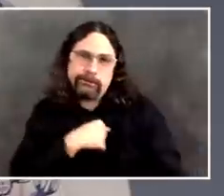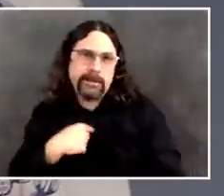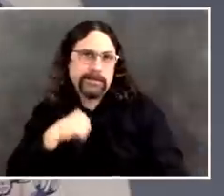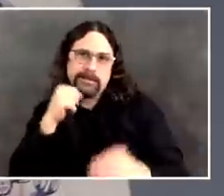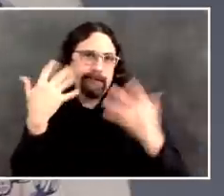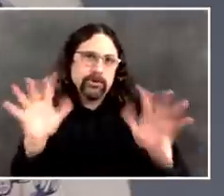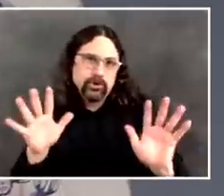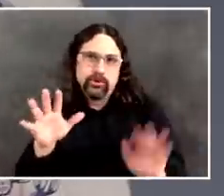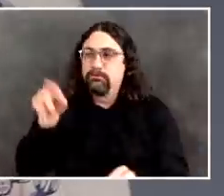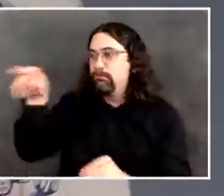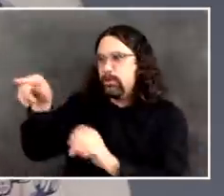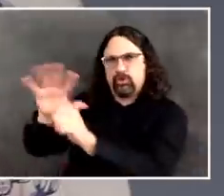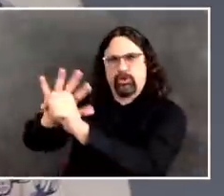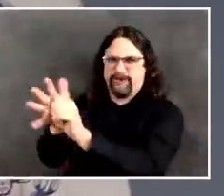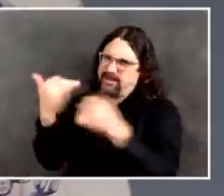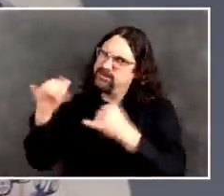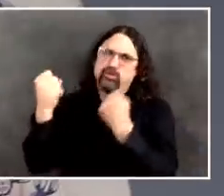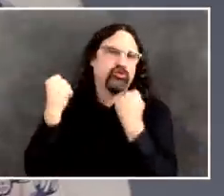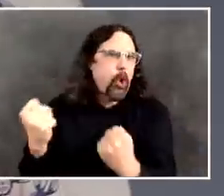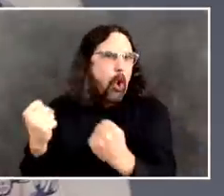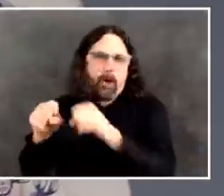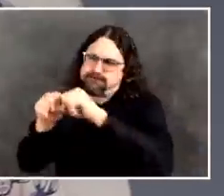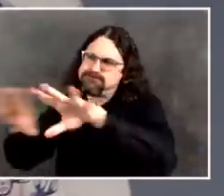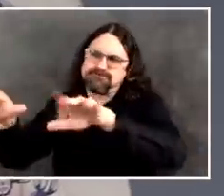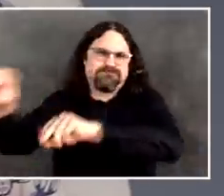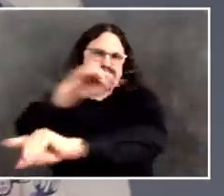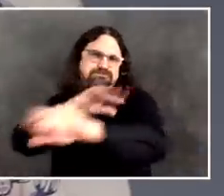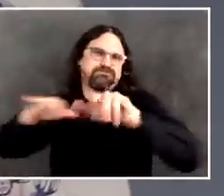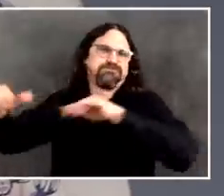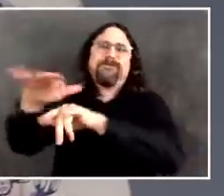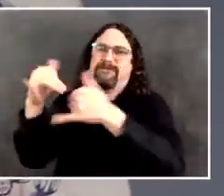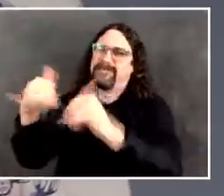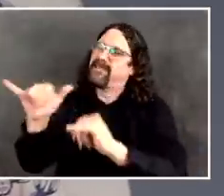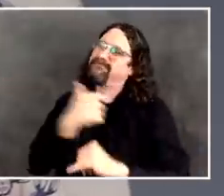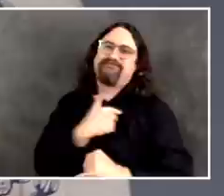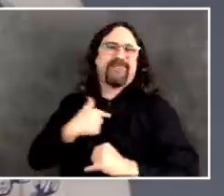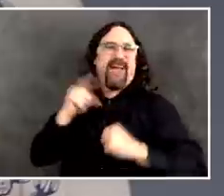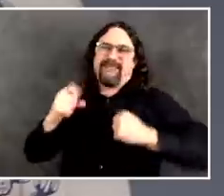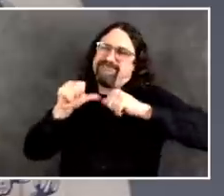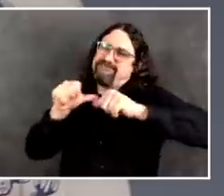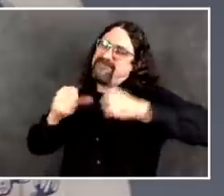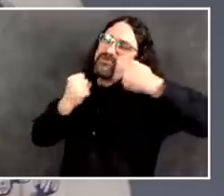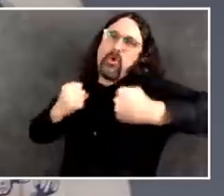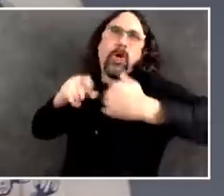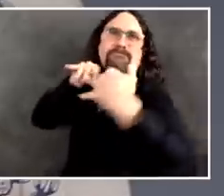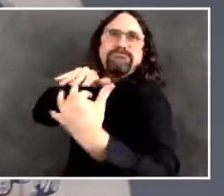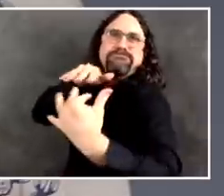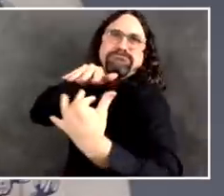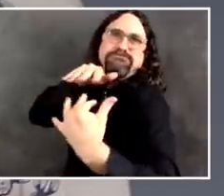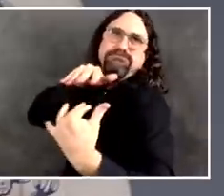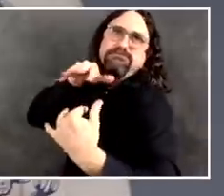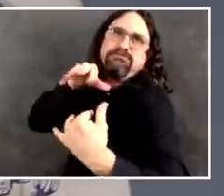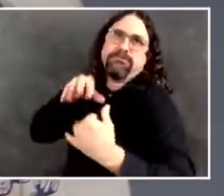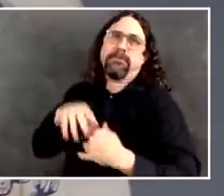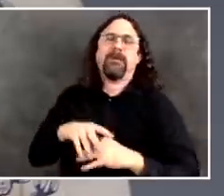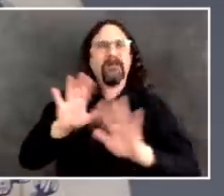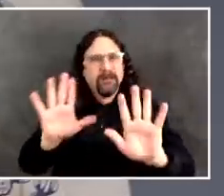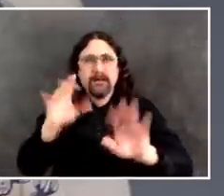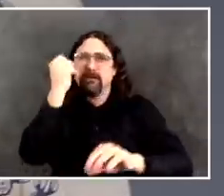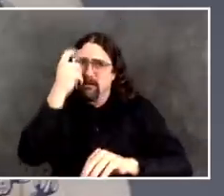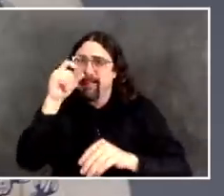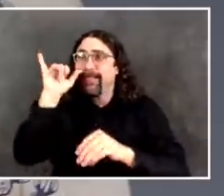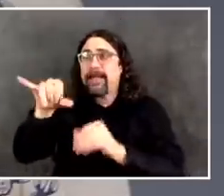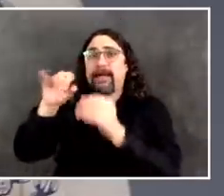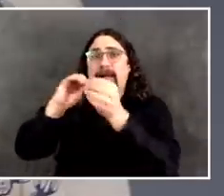something that shows we're moving in right direction. That's true but just think about what they mean, these facts, what they mean in and of themselves.